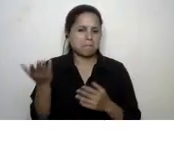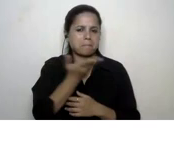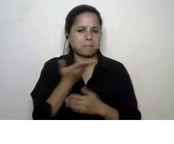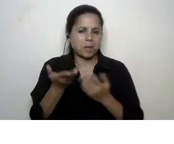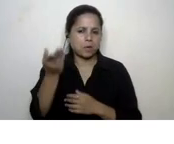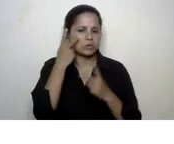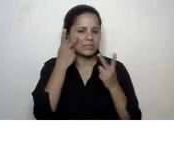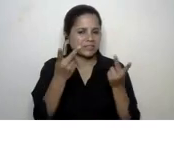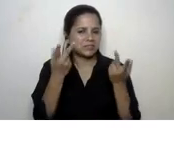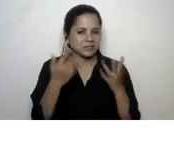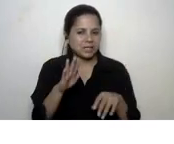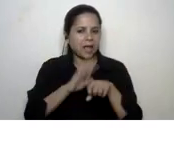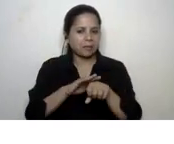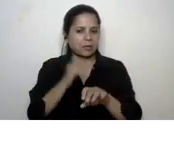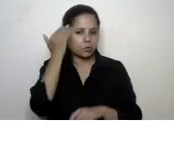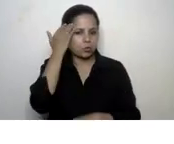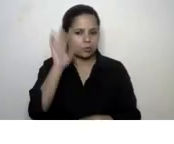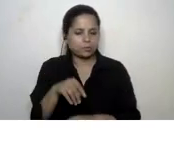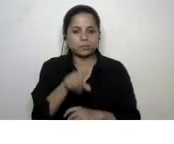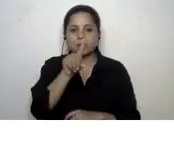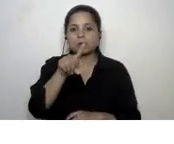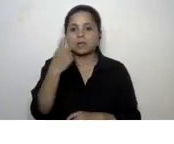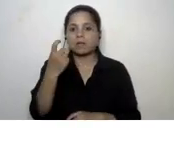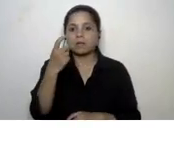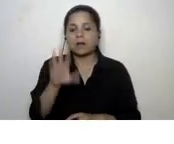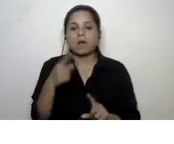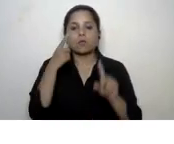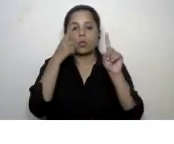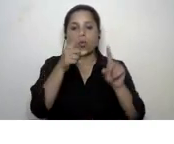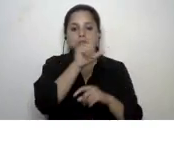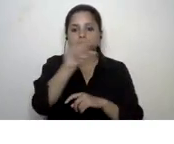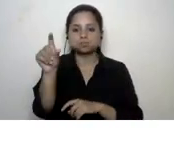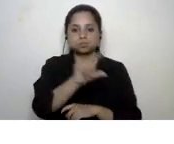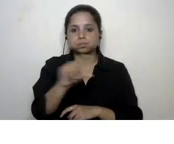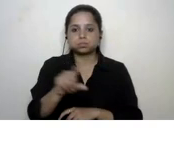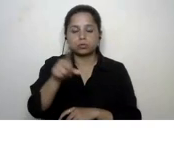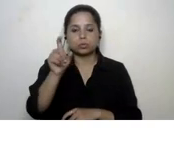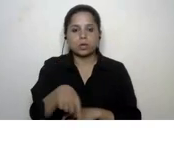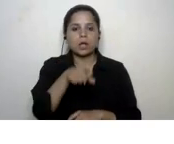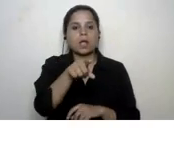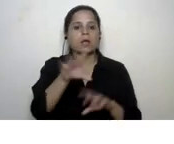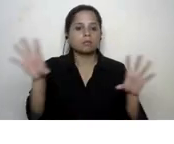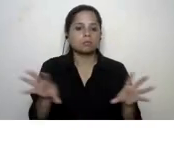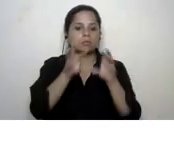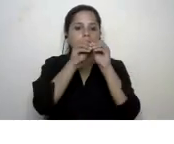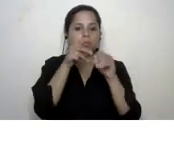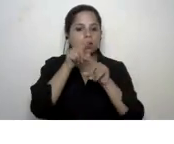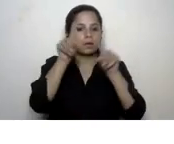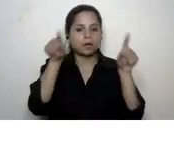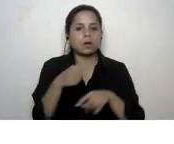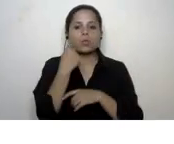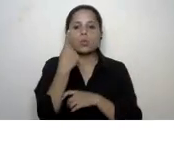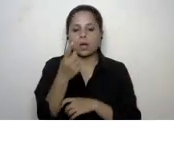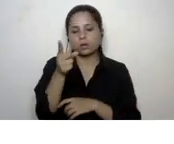seen and it has all the 17 goals on it you can treat the goals together in the poster as one